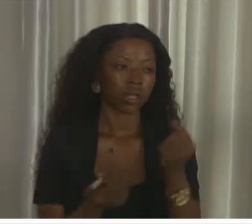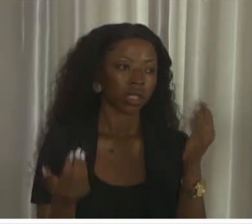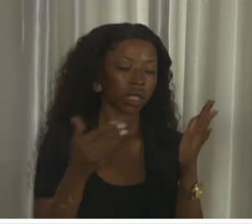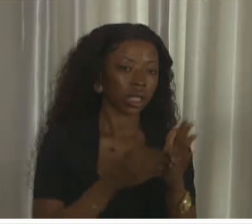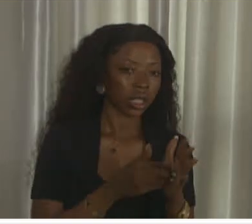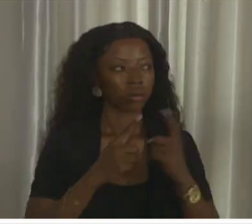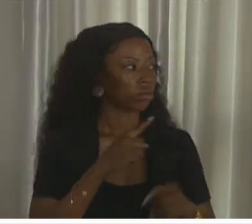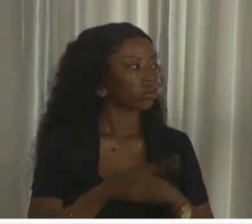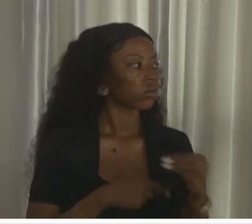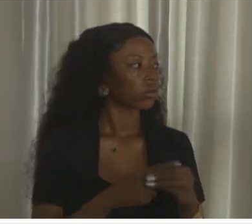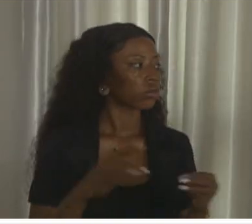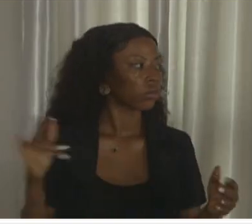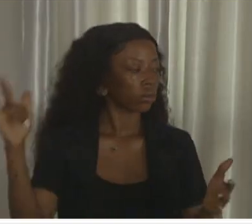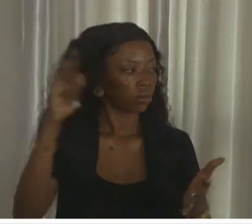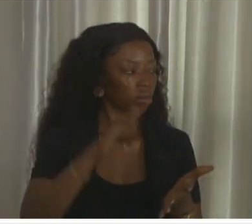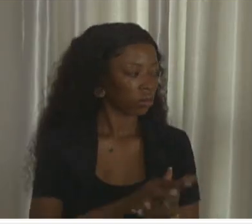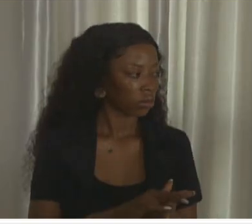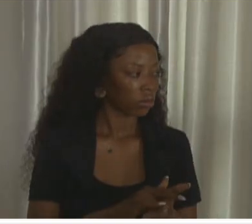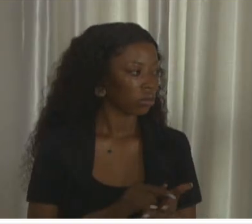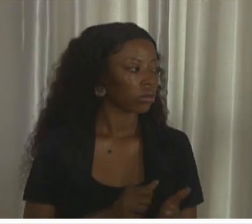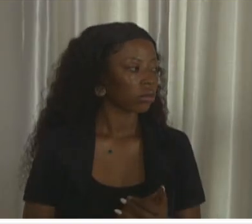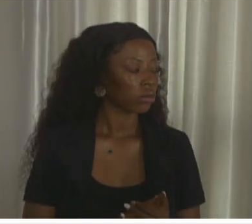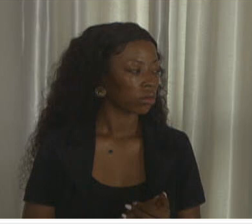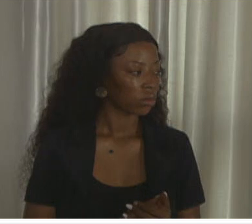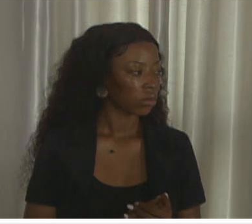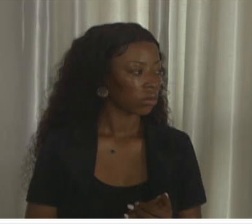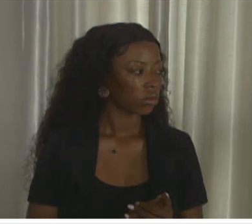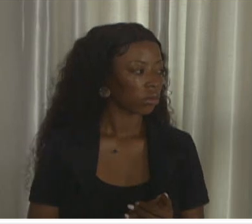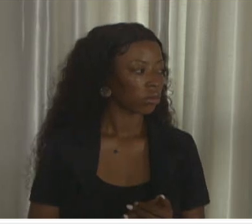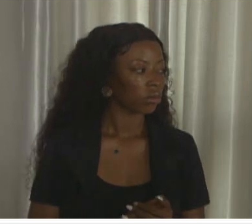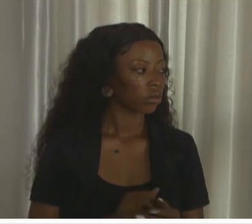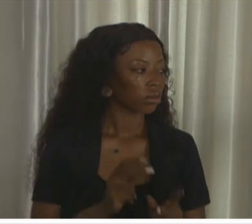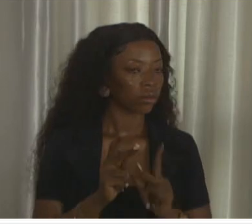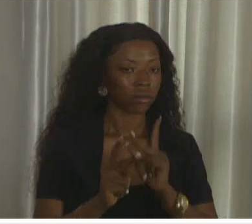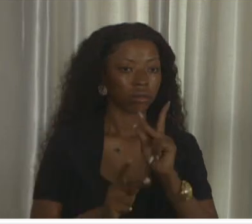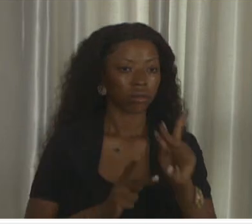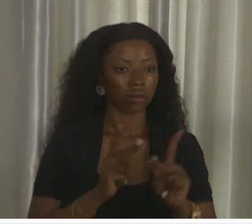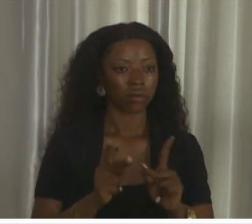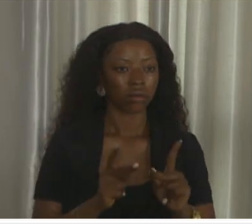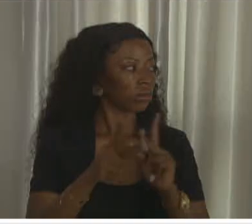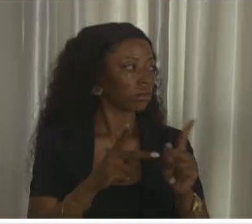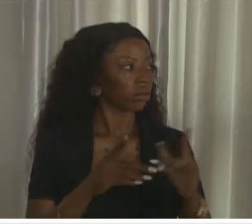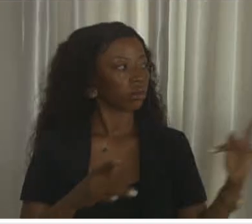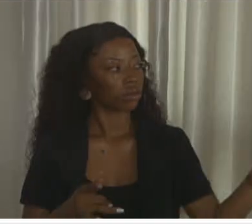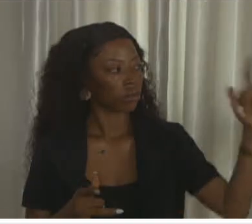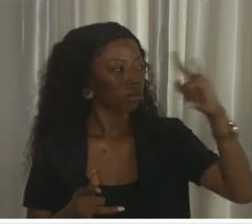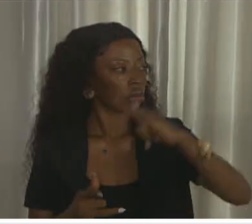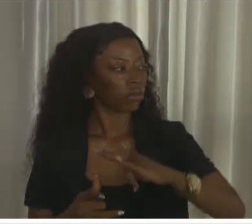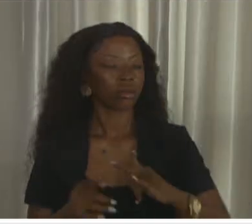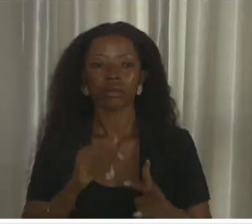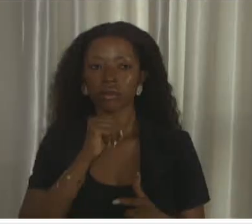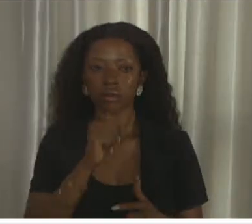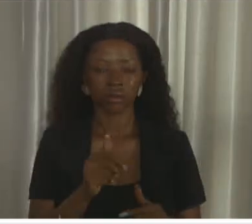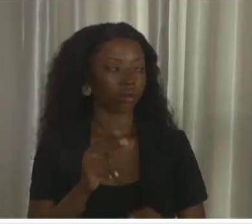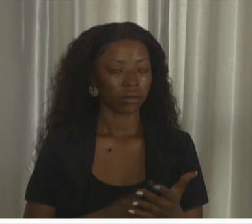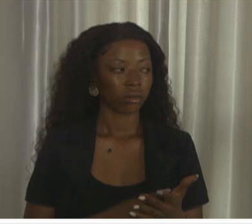curfew. The propaganda out there now that the salons don't be abandoned. In fact, that all men